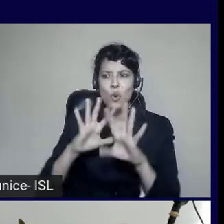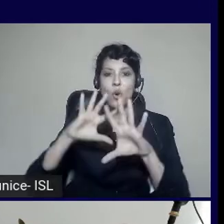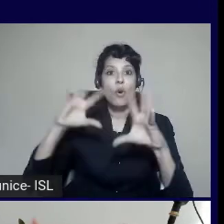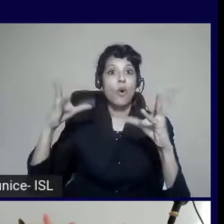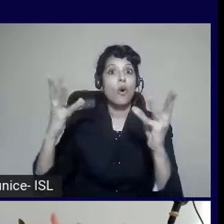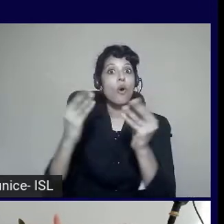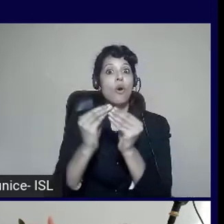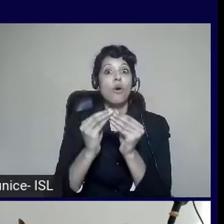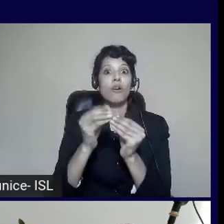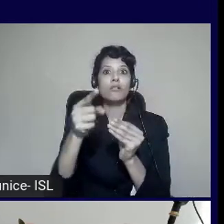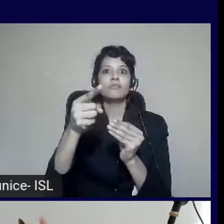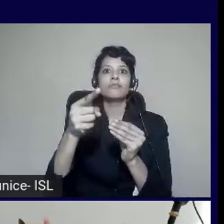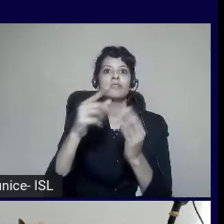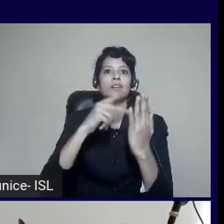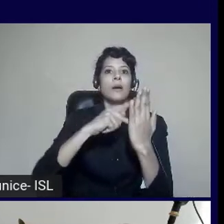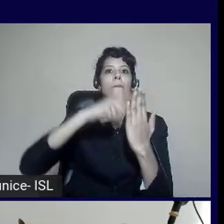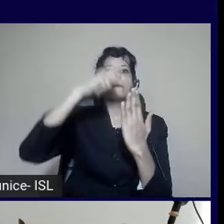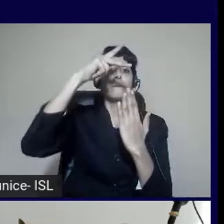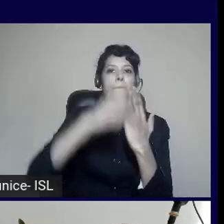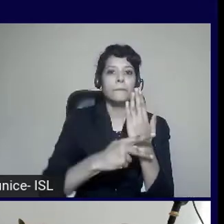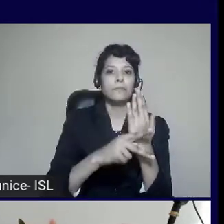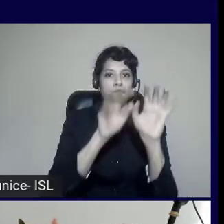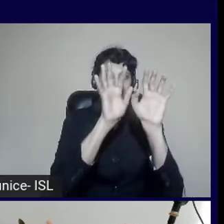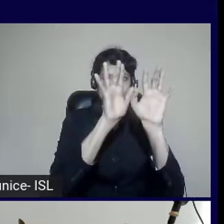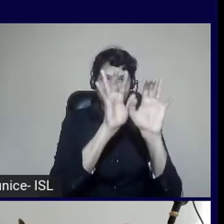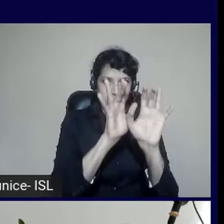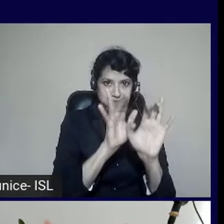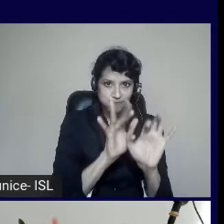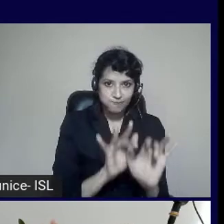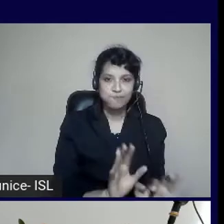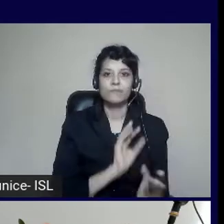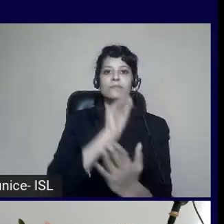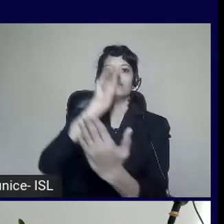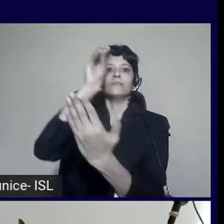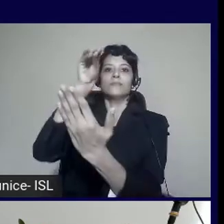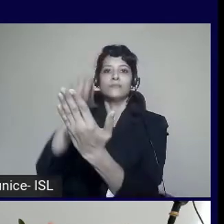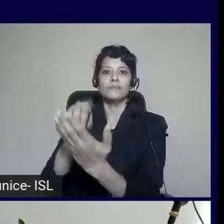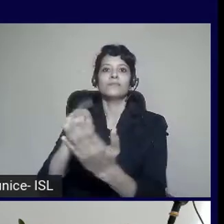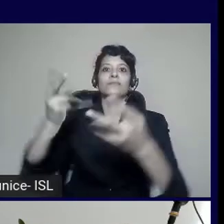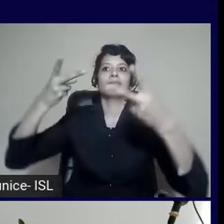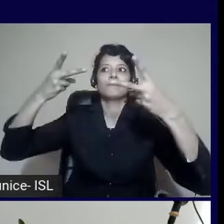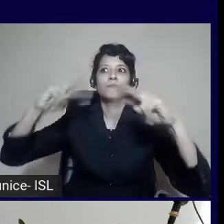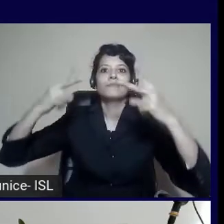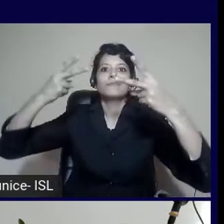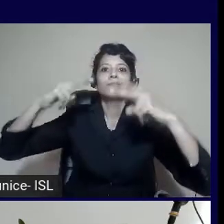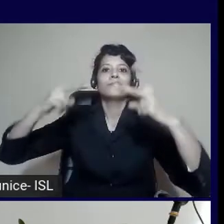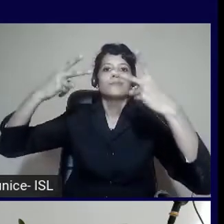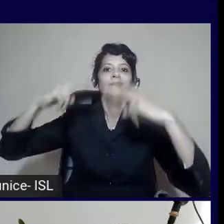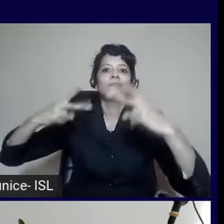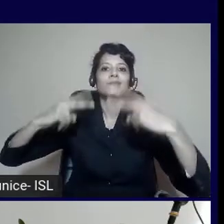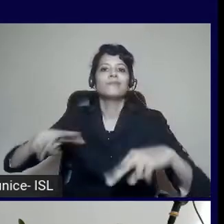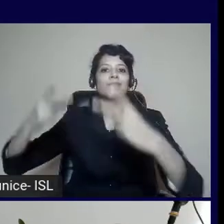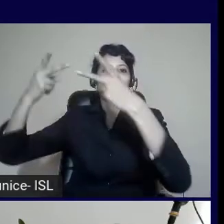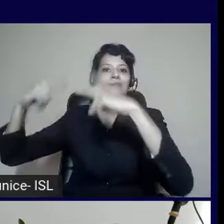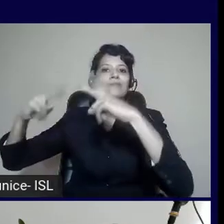there that can not only make an accessible experience, but translate to one of 100 different languages.